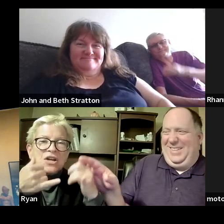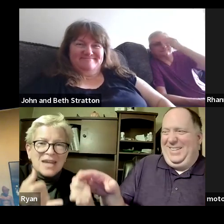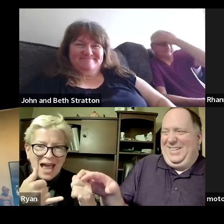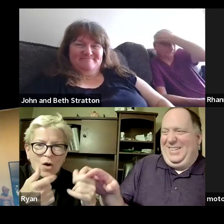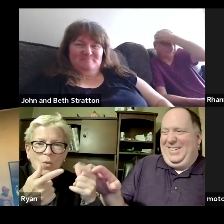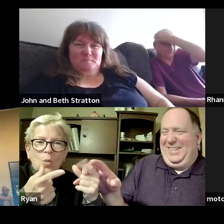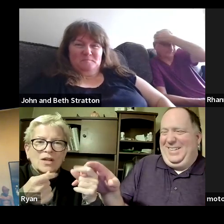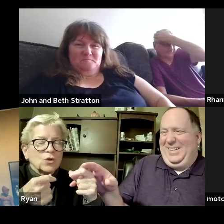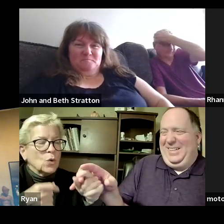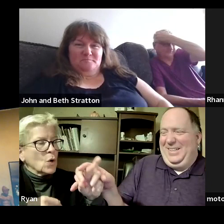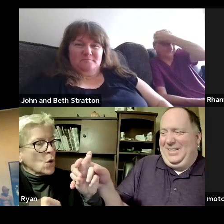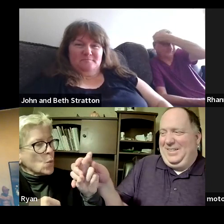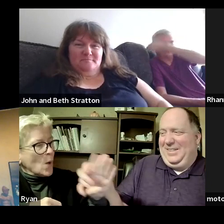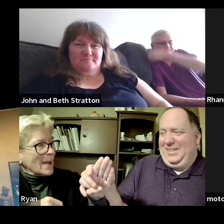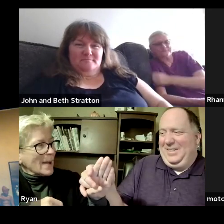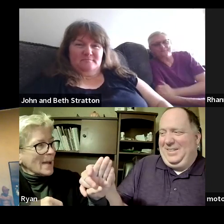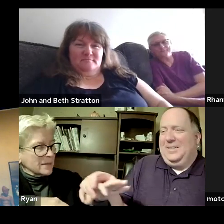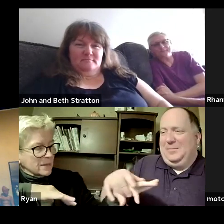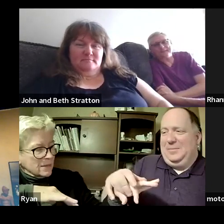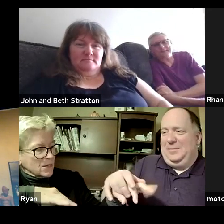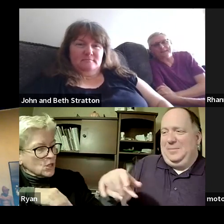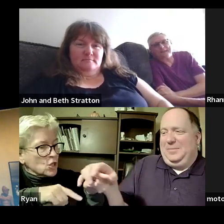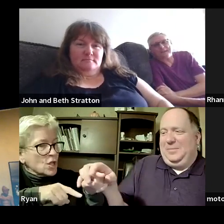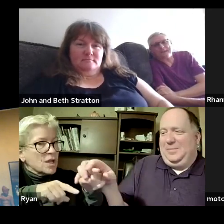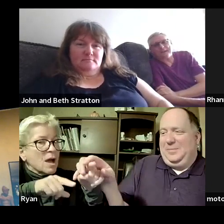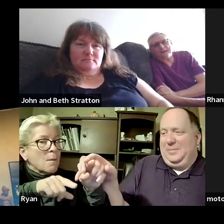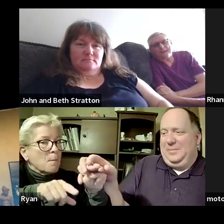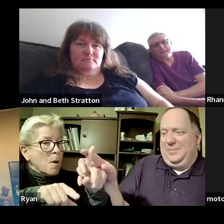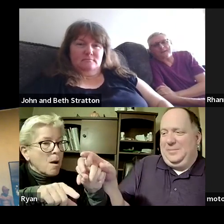ian because marlon said yes